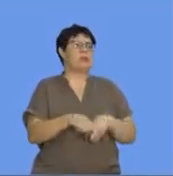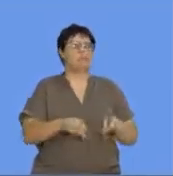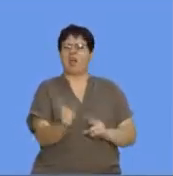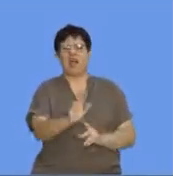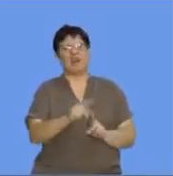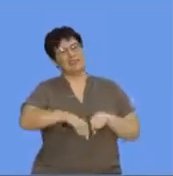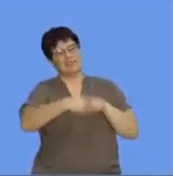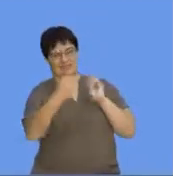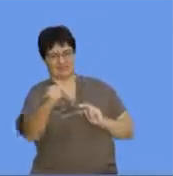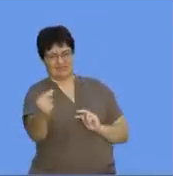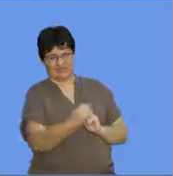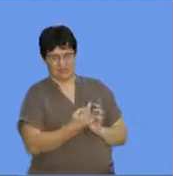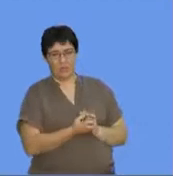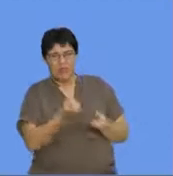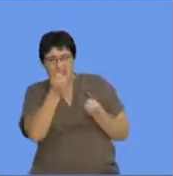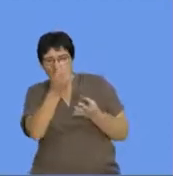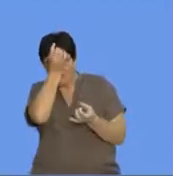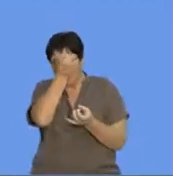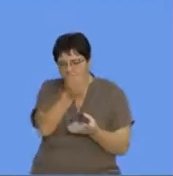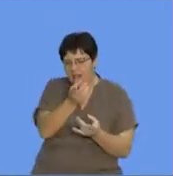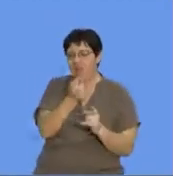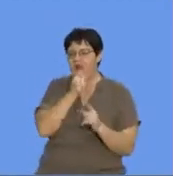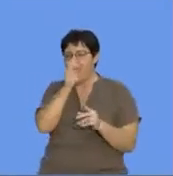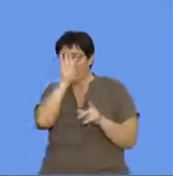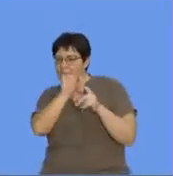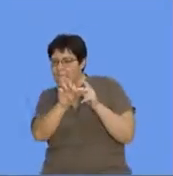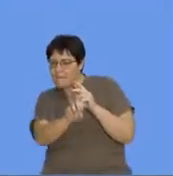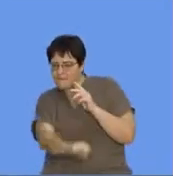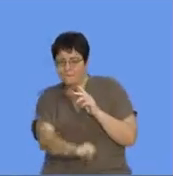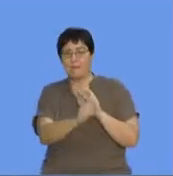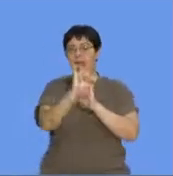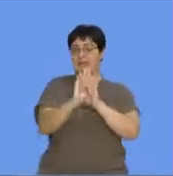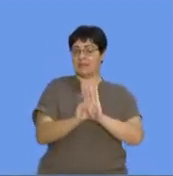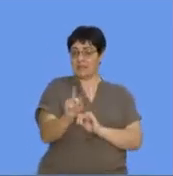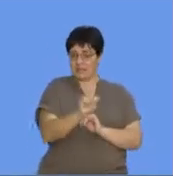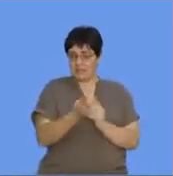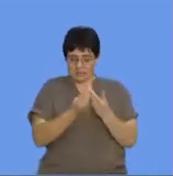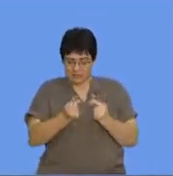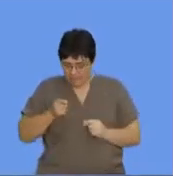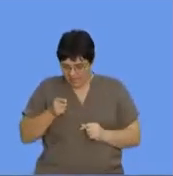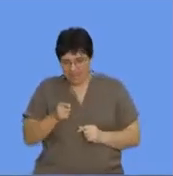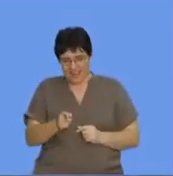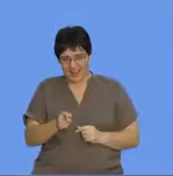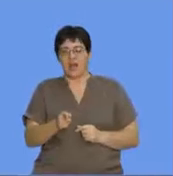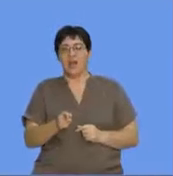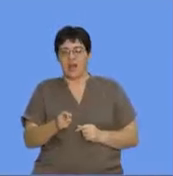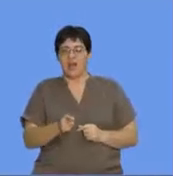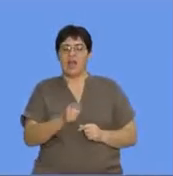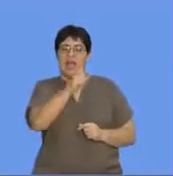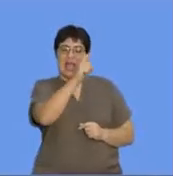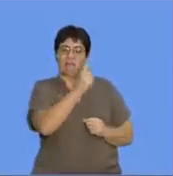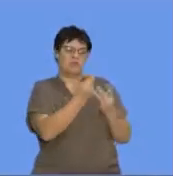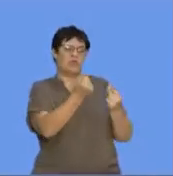I'll be giving you, dropping some clues. You know, at the end of the day, we must identify a material that we'll call X for now